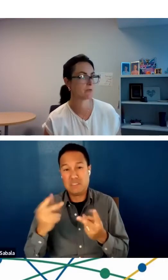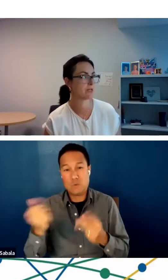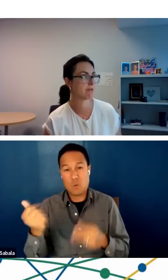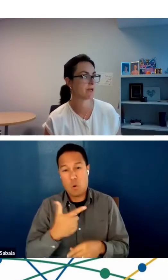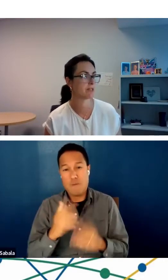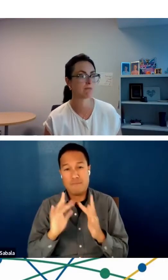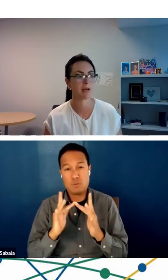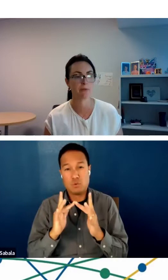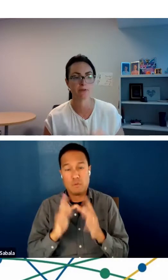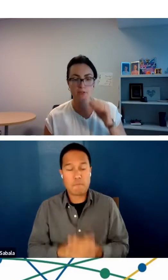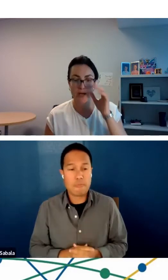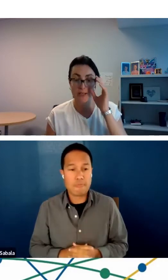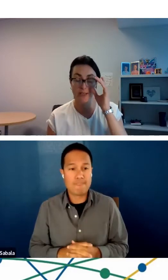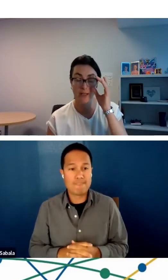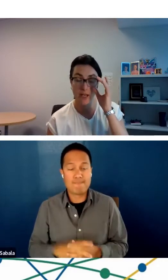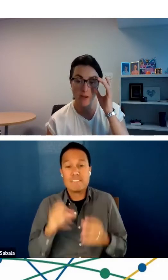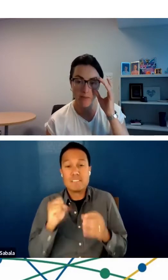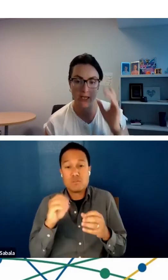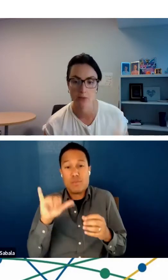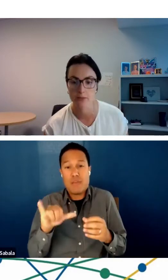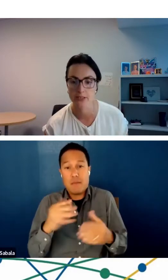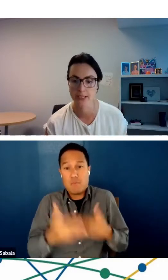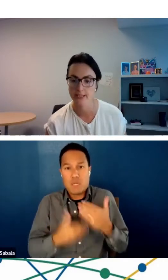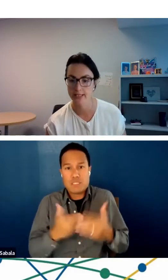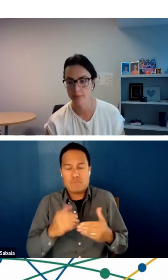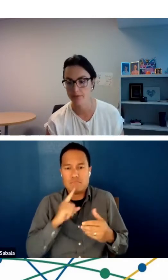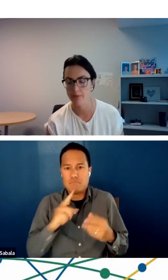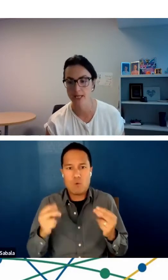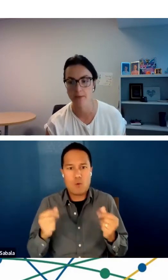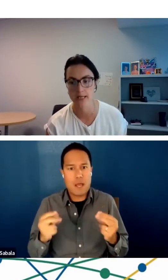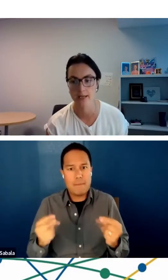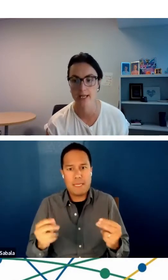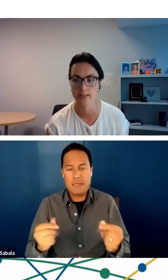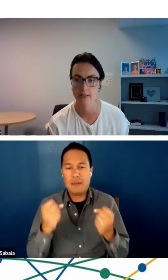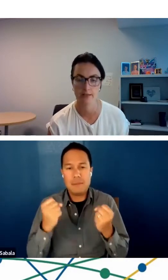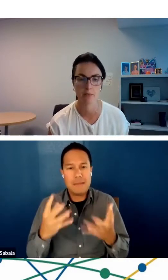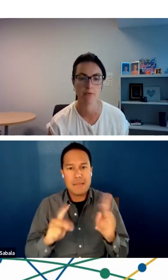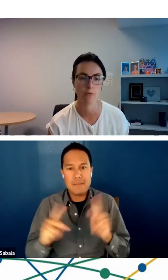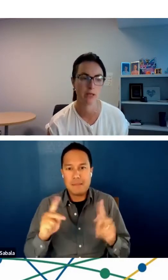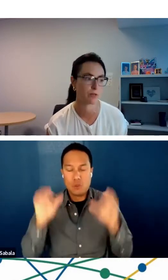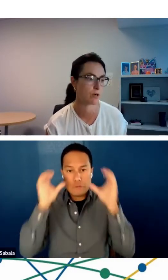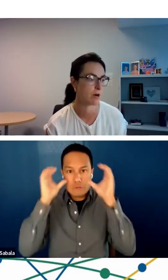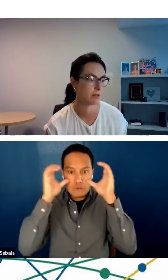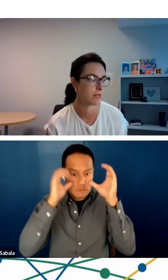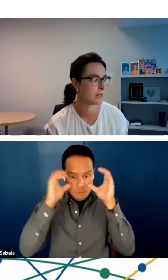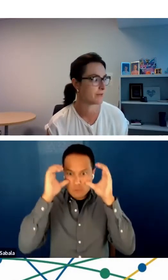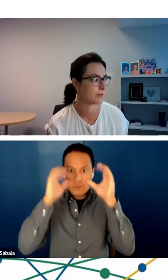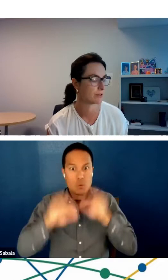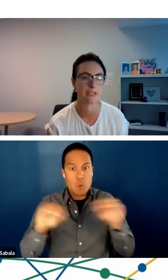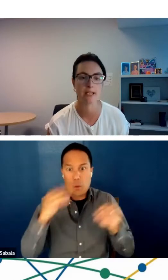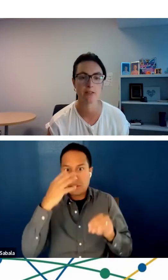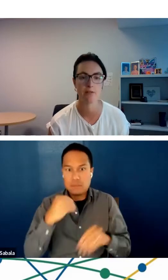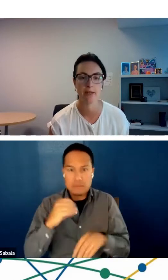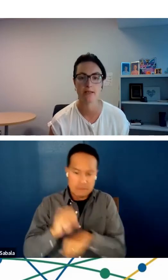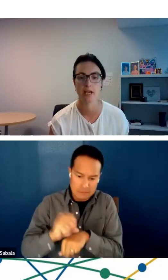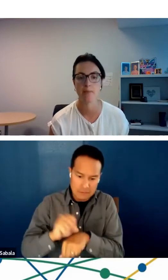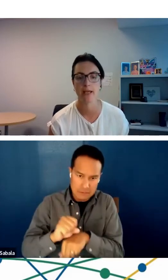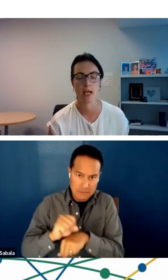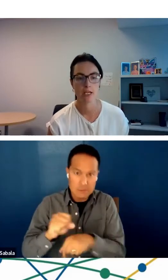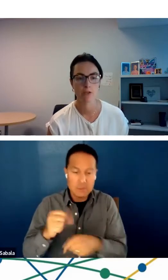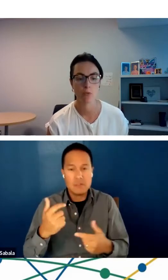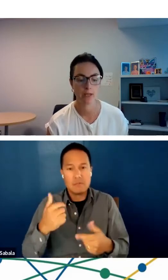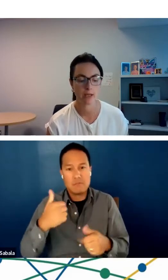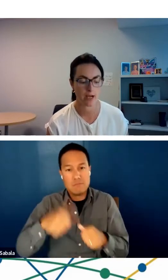response. It was a very rapid response and many people didn't sleep for many, many days. And some of you may recall the early days of the